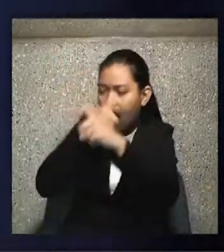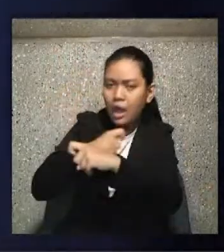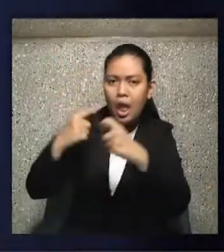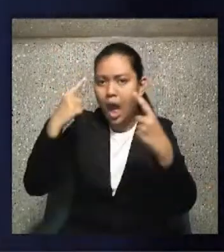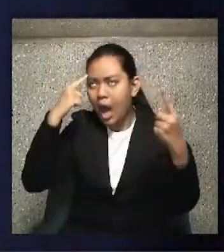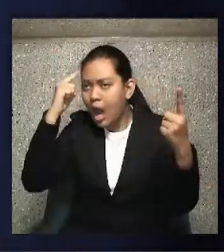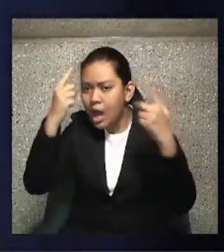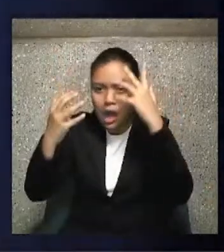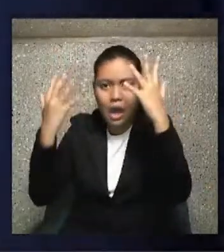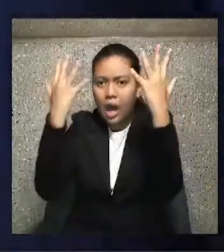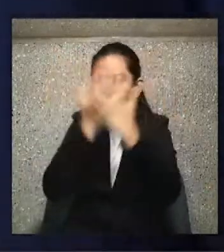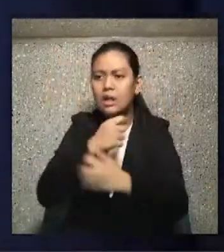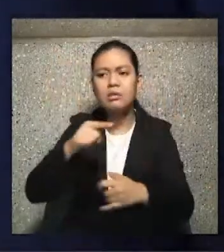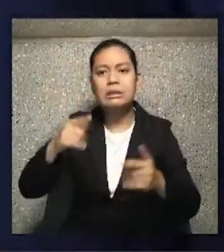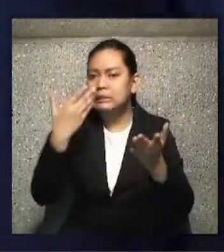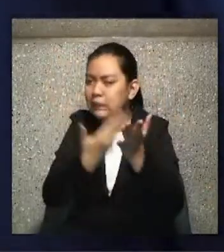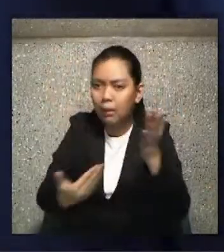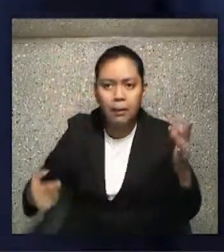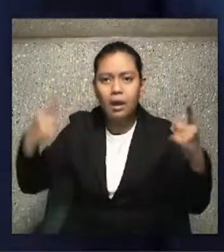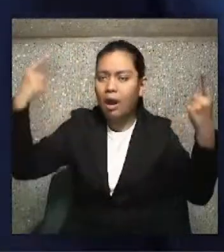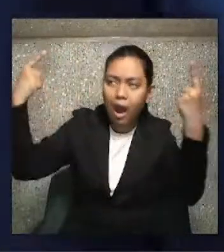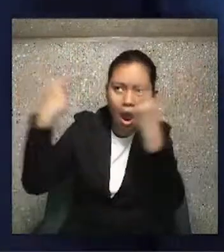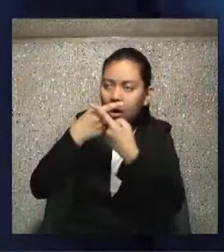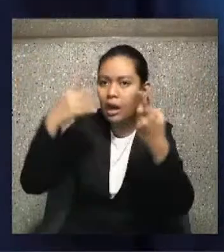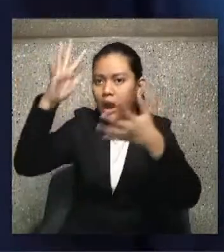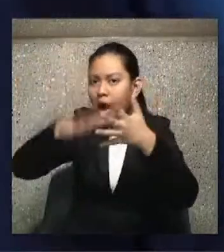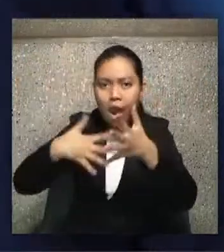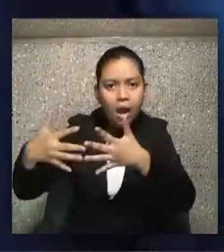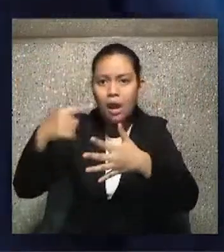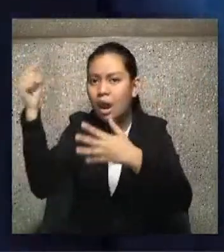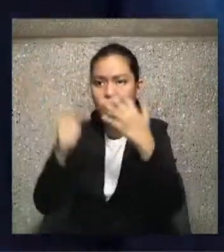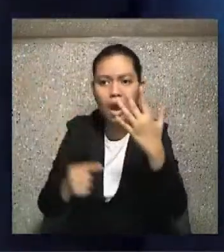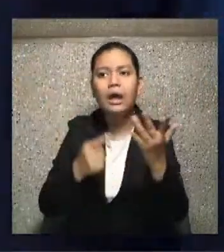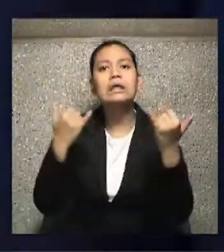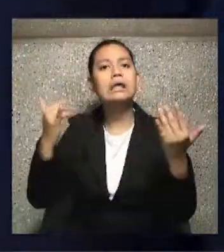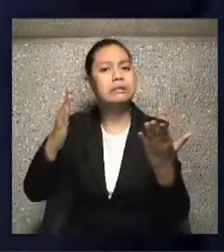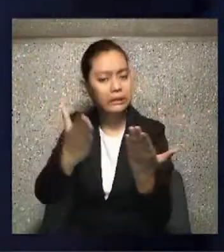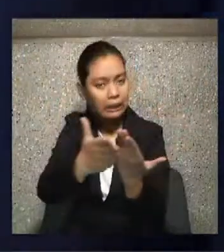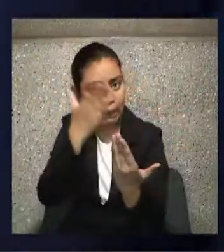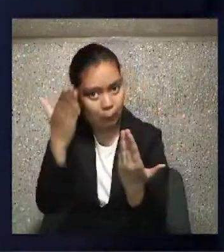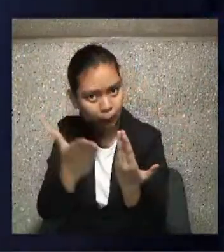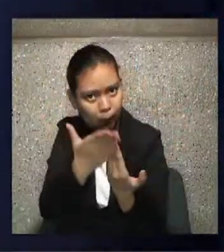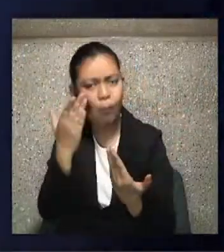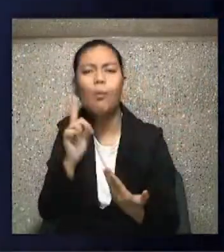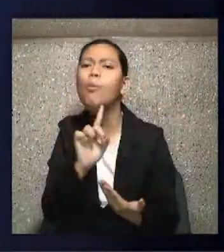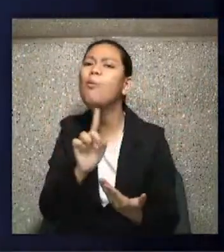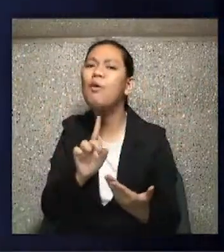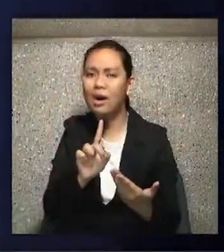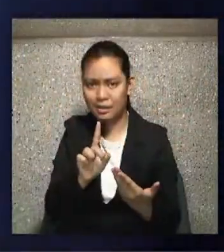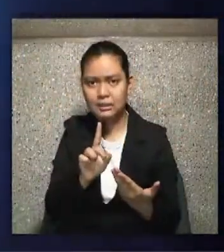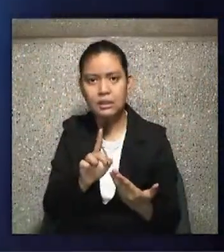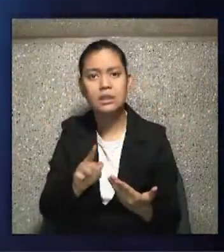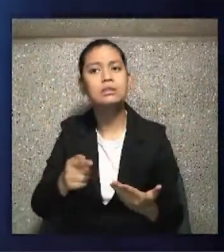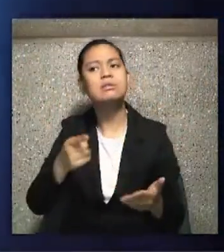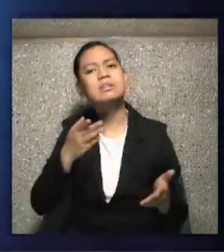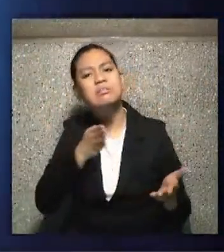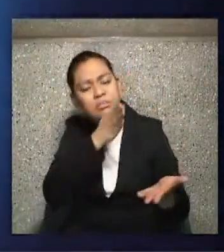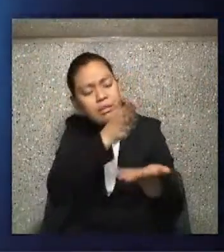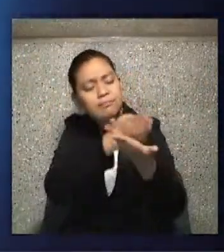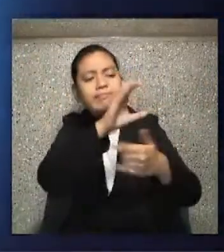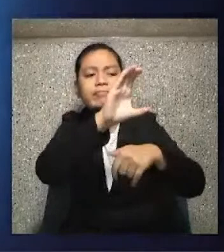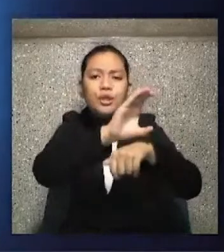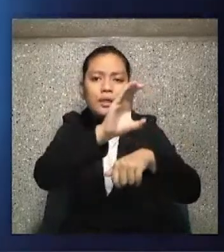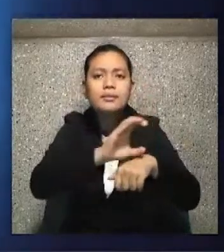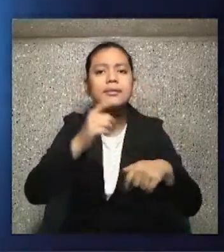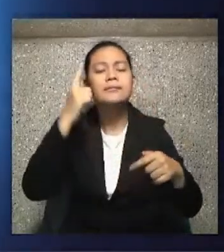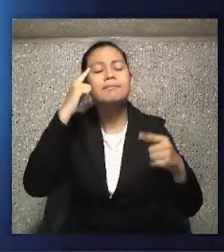of God is simplicity. So simply at an adoration chapel, not feeling as though you have to produce anything or